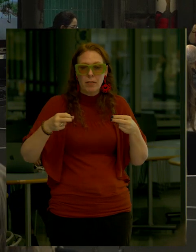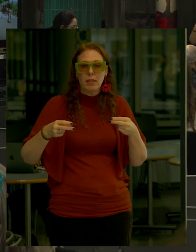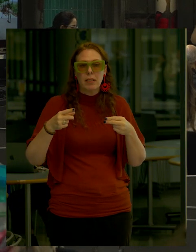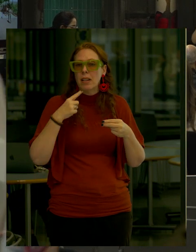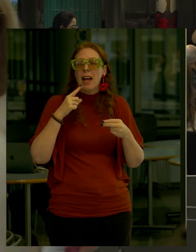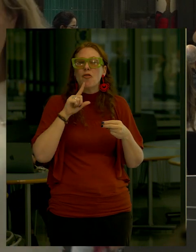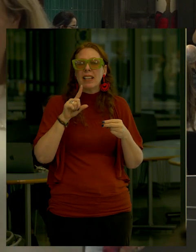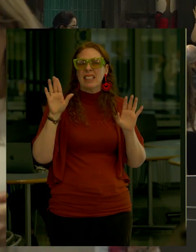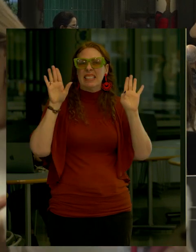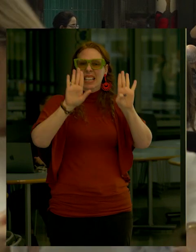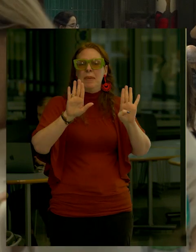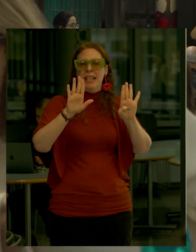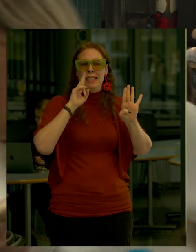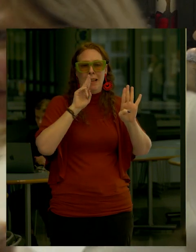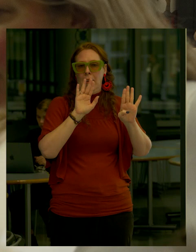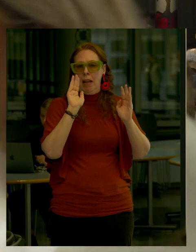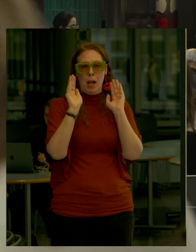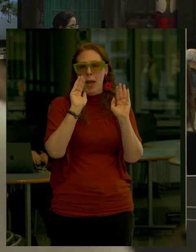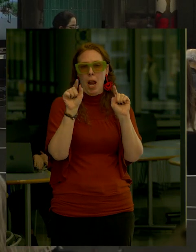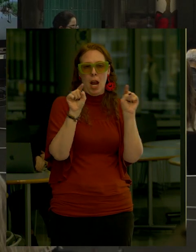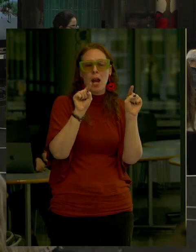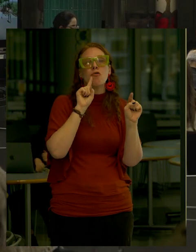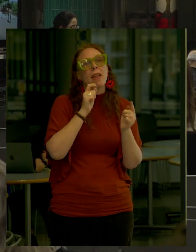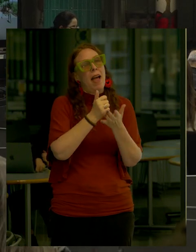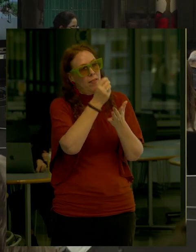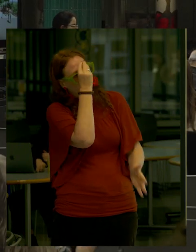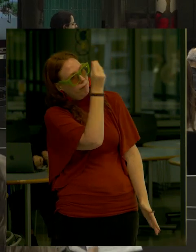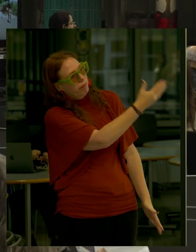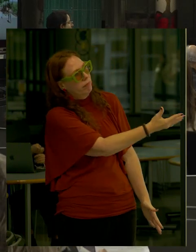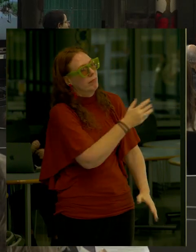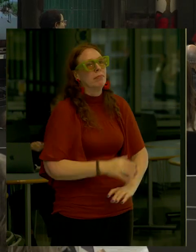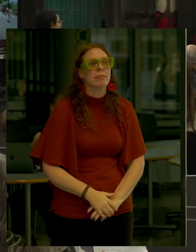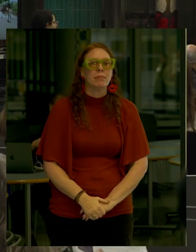intermediary Which is interesting to see I think that would be very helpful as well Thank you